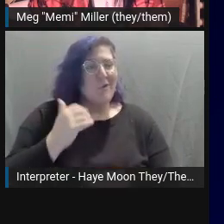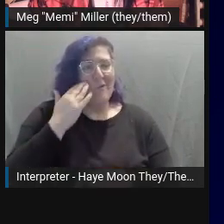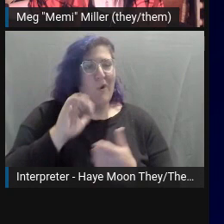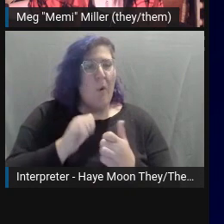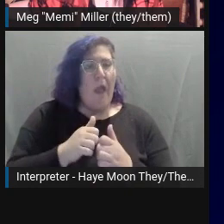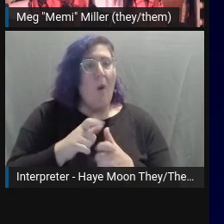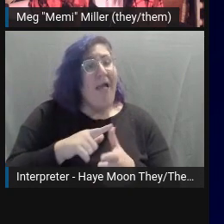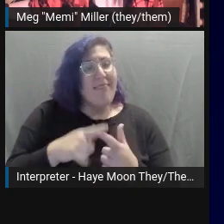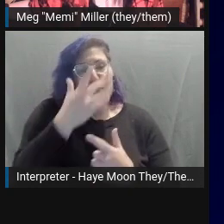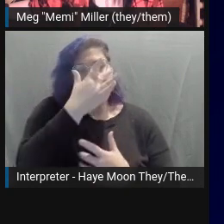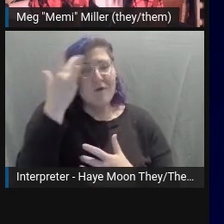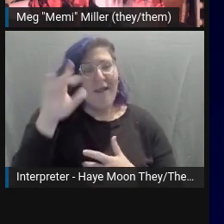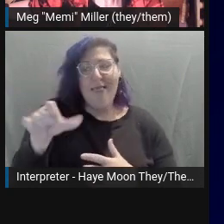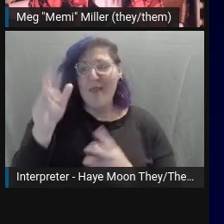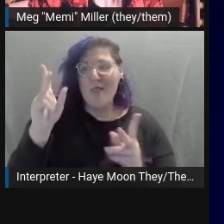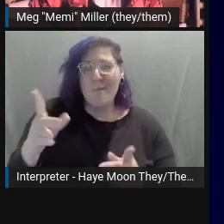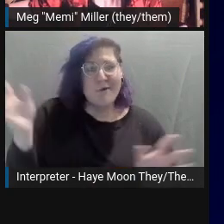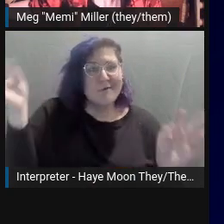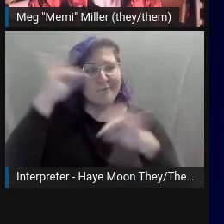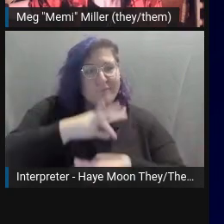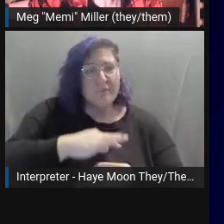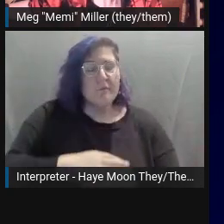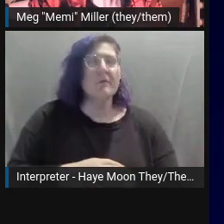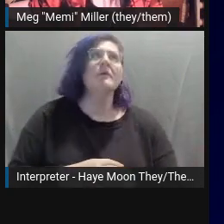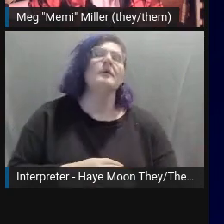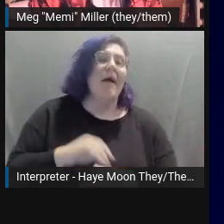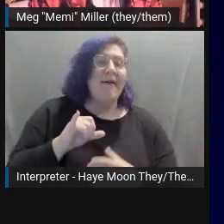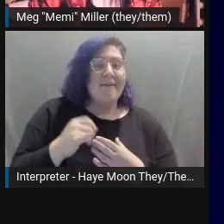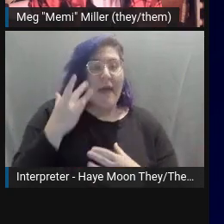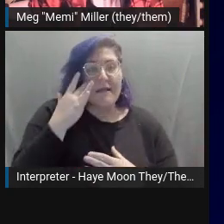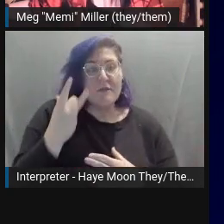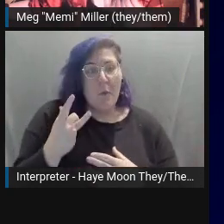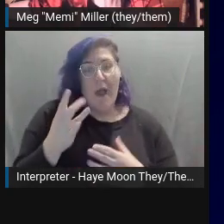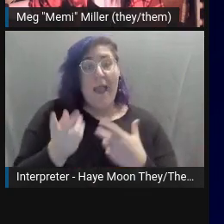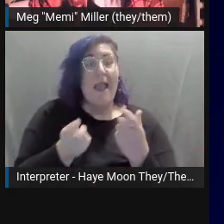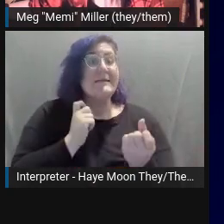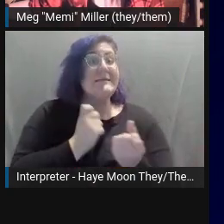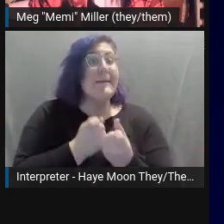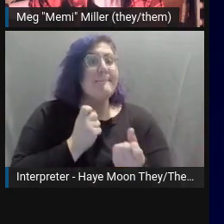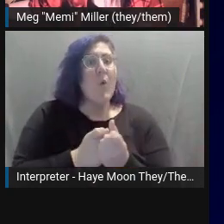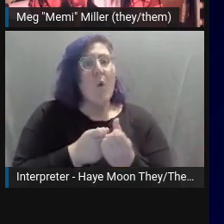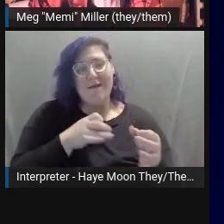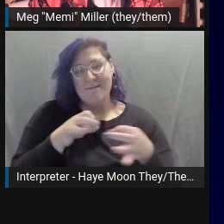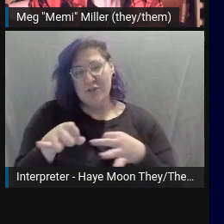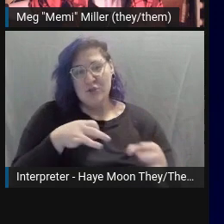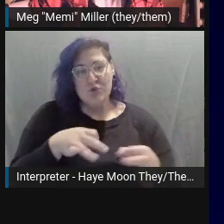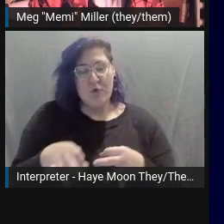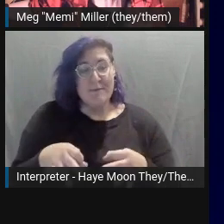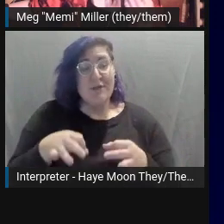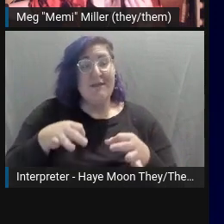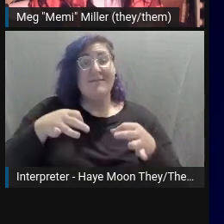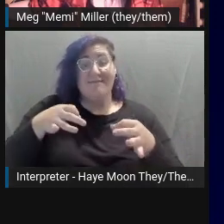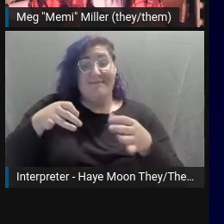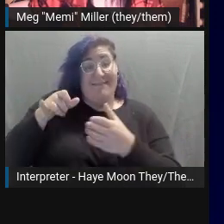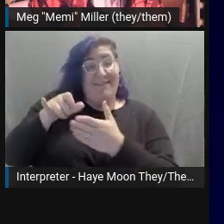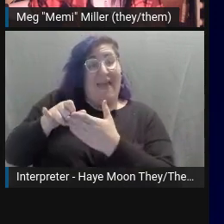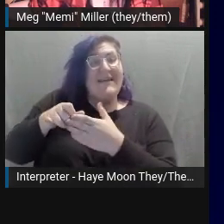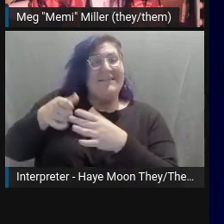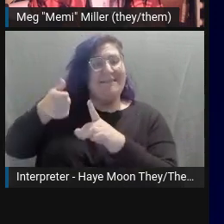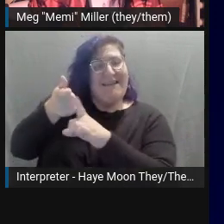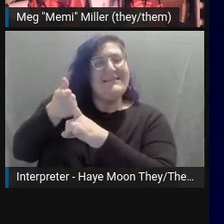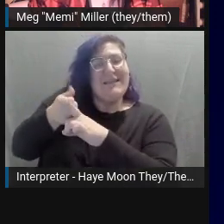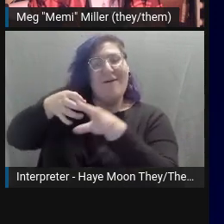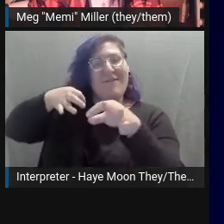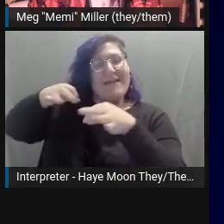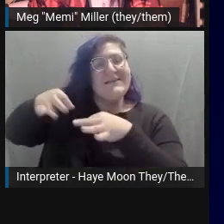This is why a description of a graph or chart explaining the data and results is so important. And that's not